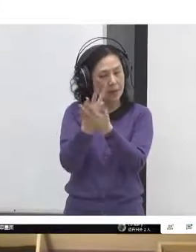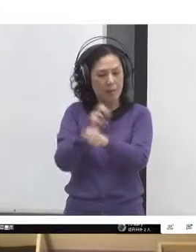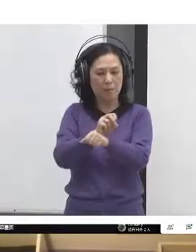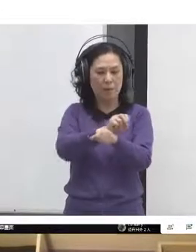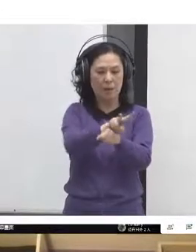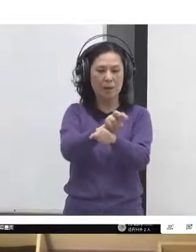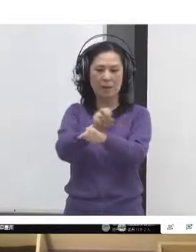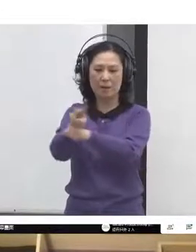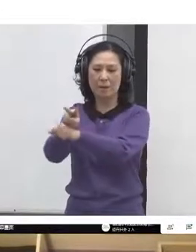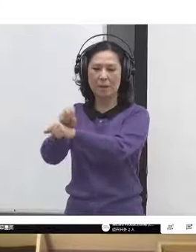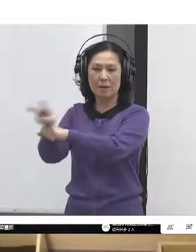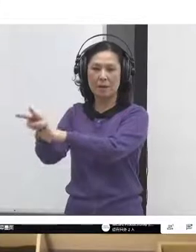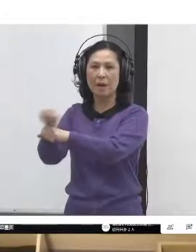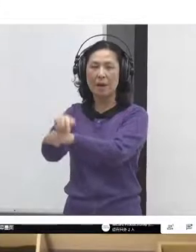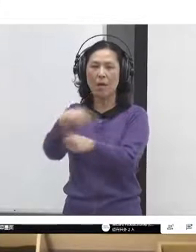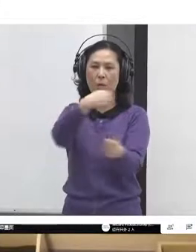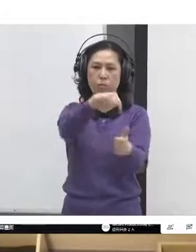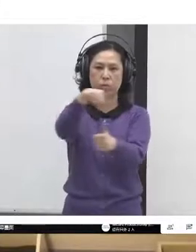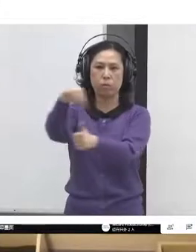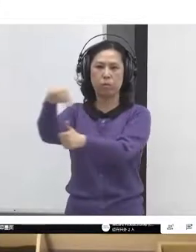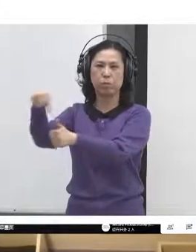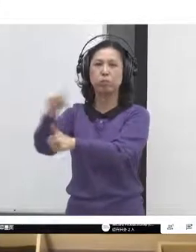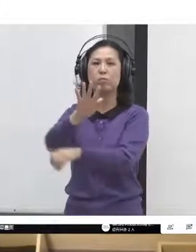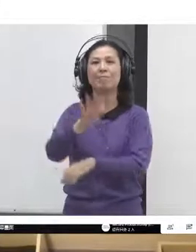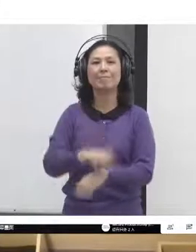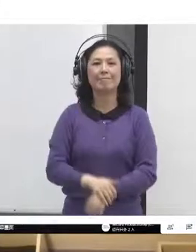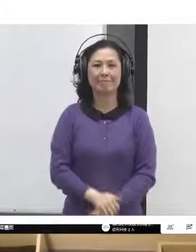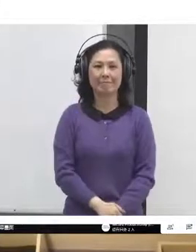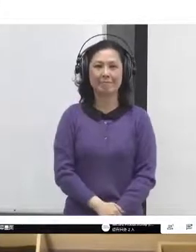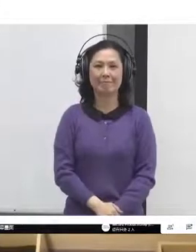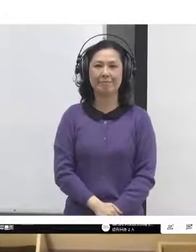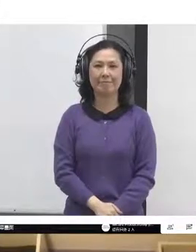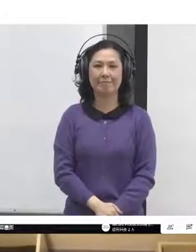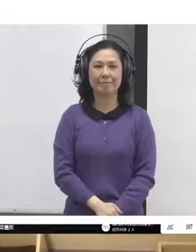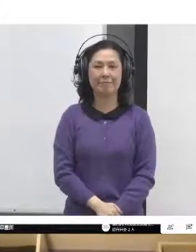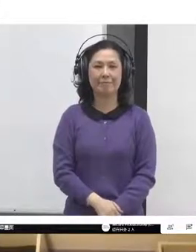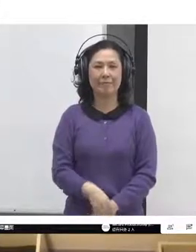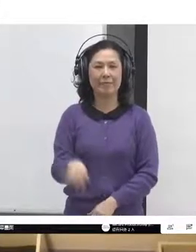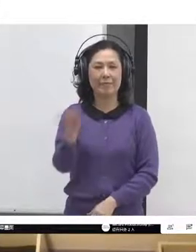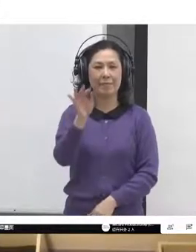that we've had good numbers, 60 to 100 people in each workshop.